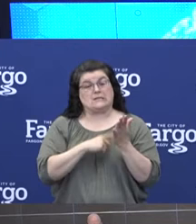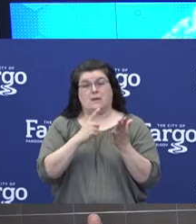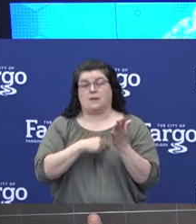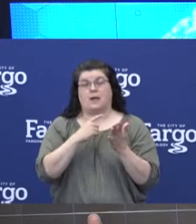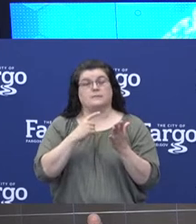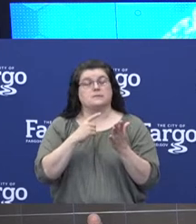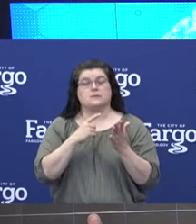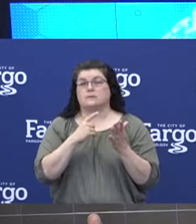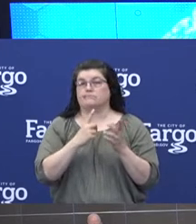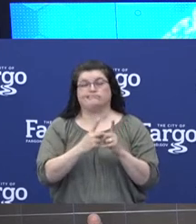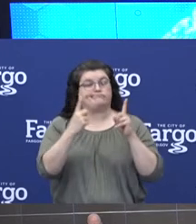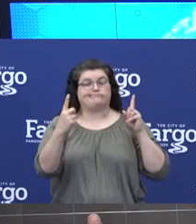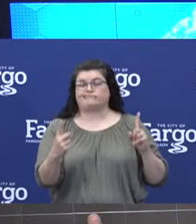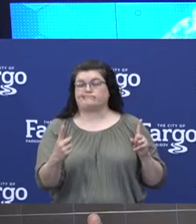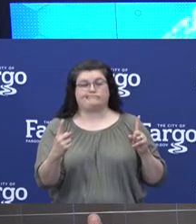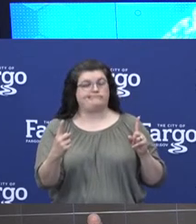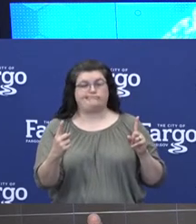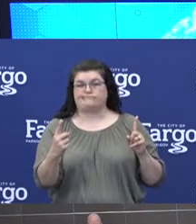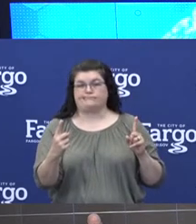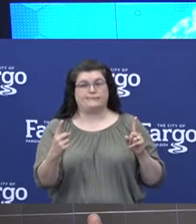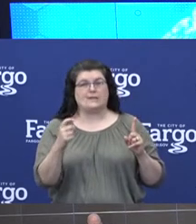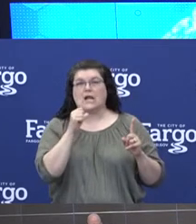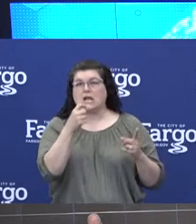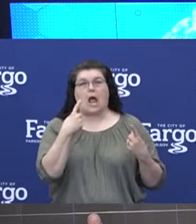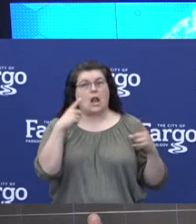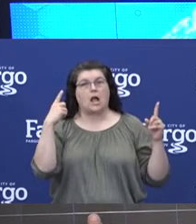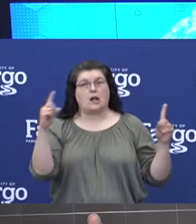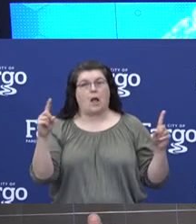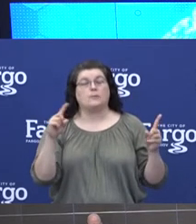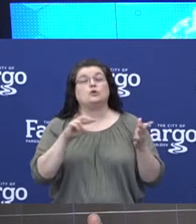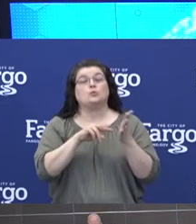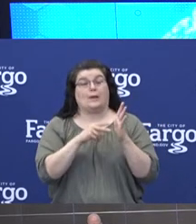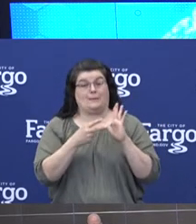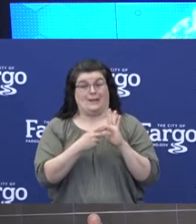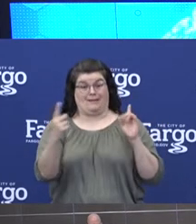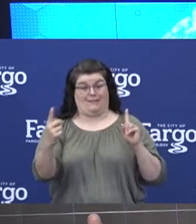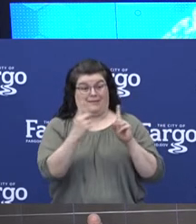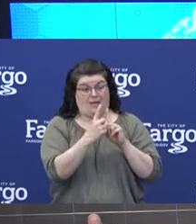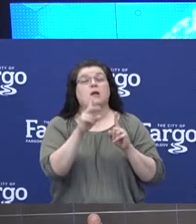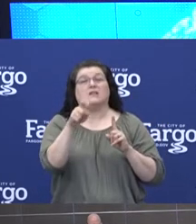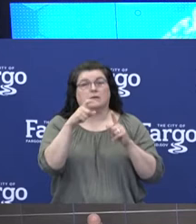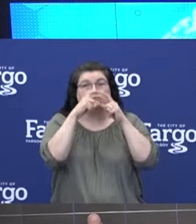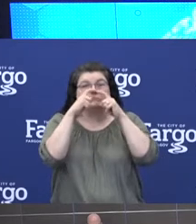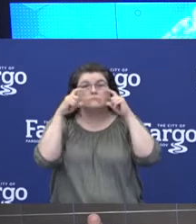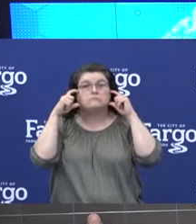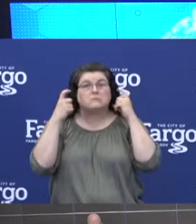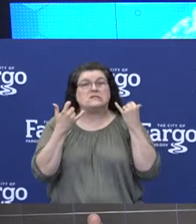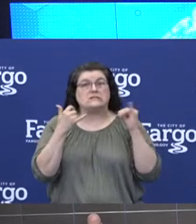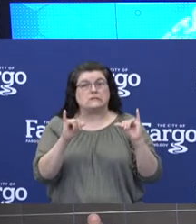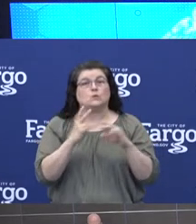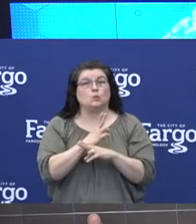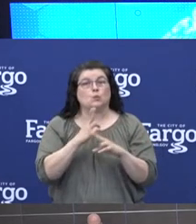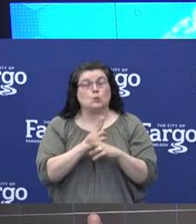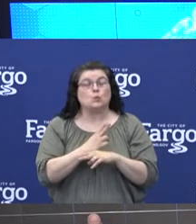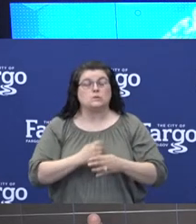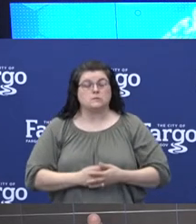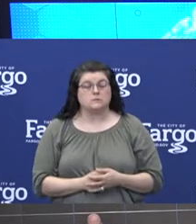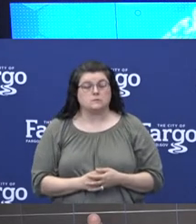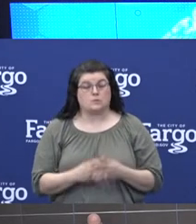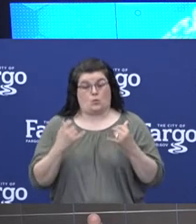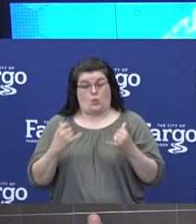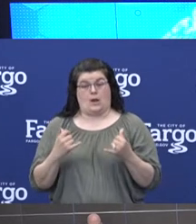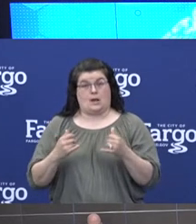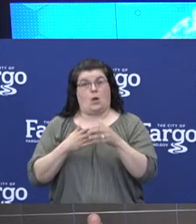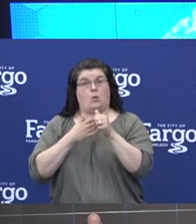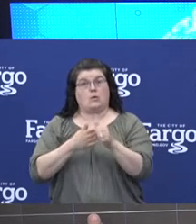accomplished. We're encouraging the use of cloth face coverings. Under the current guidance, dance